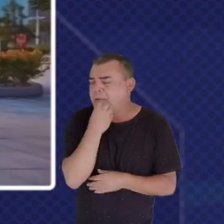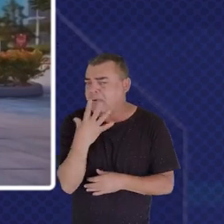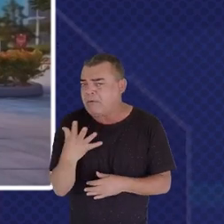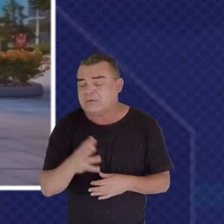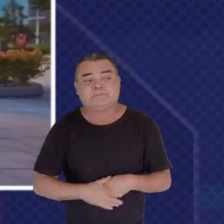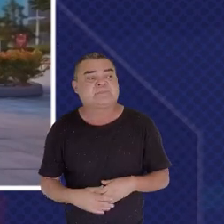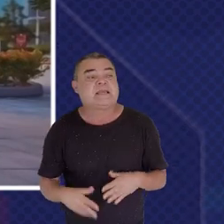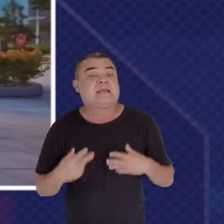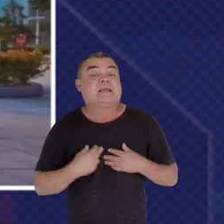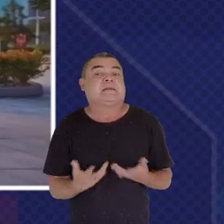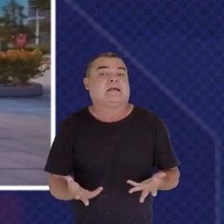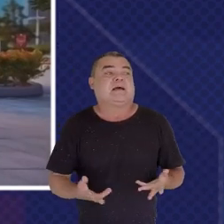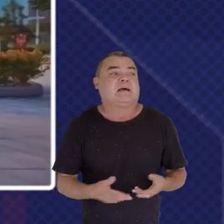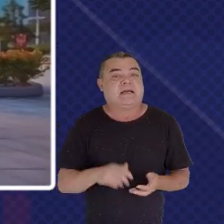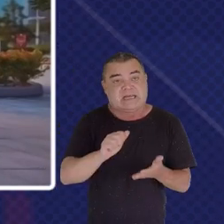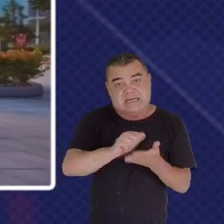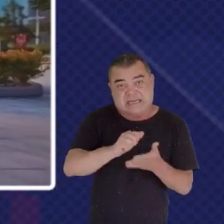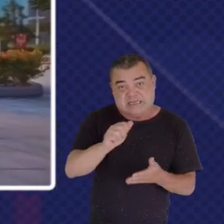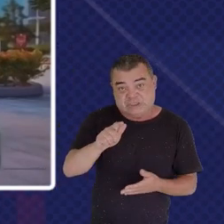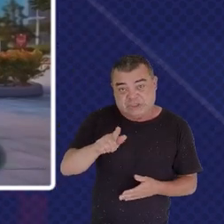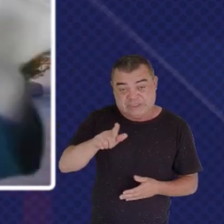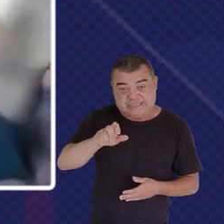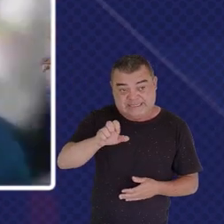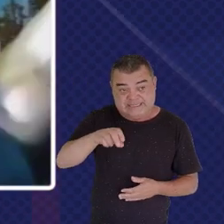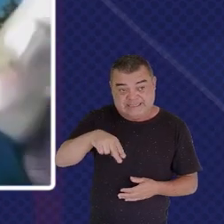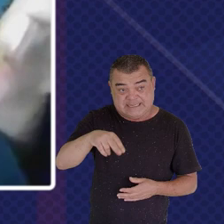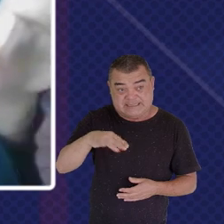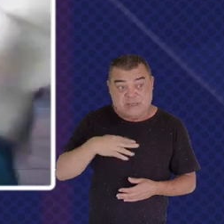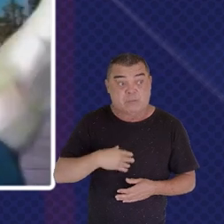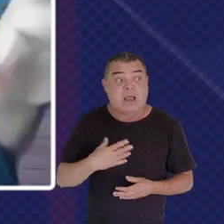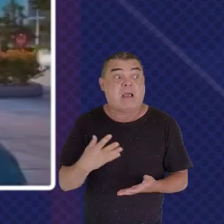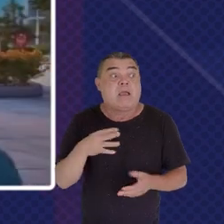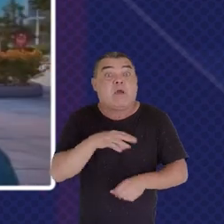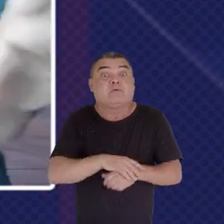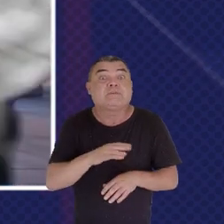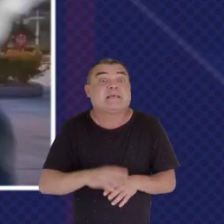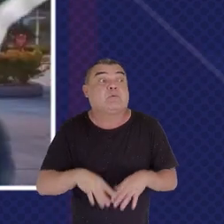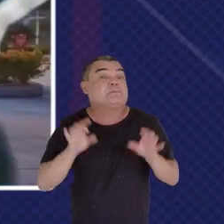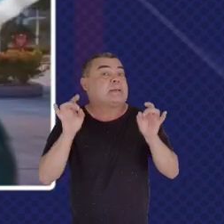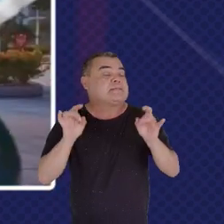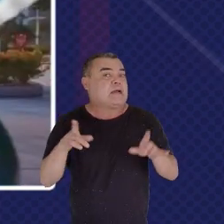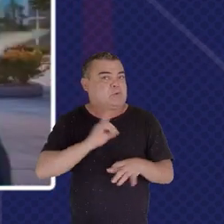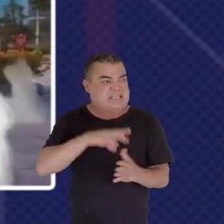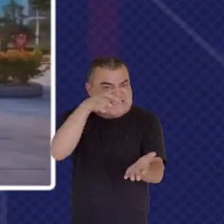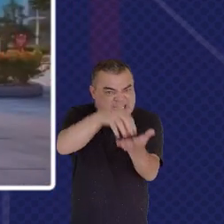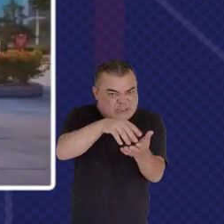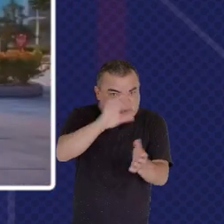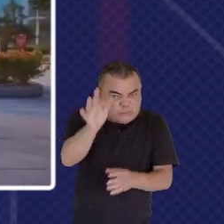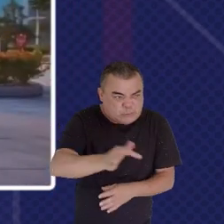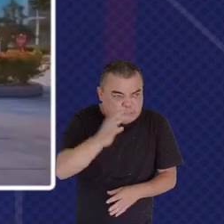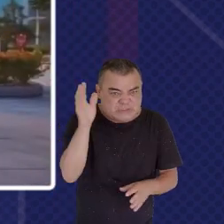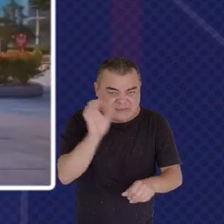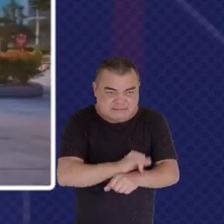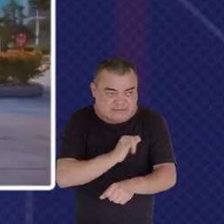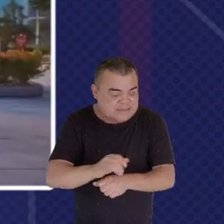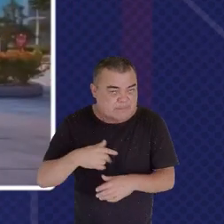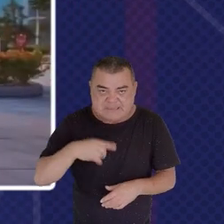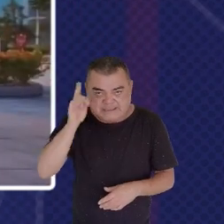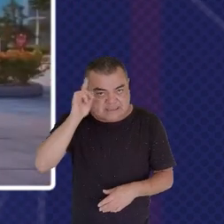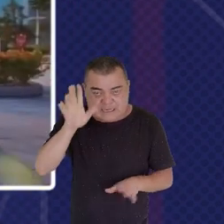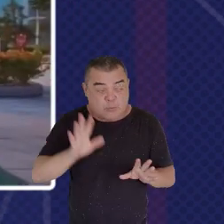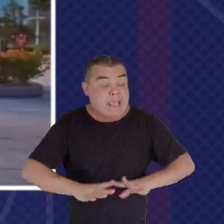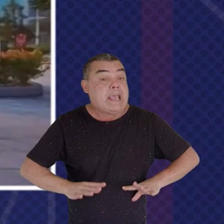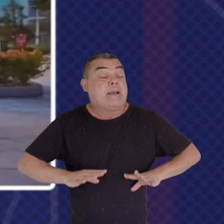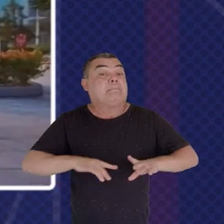futures function as well And it's not just The centre of government And the centre of strategic futures That's doing this But all of us In each